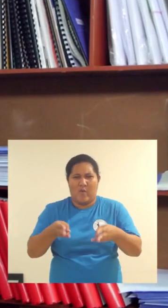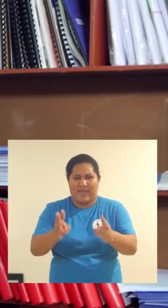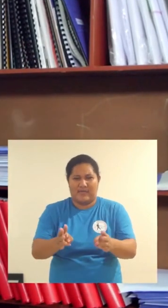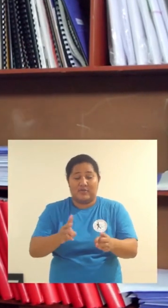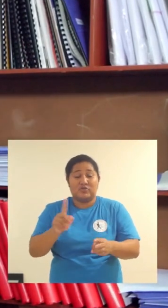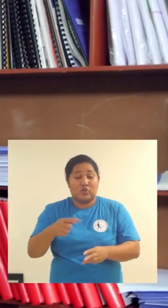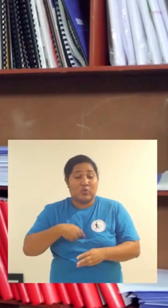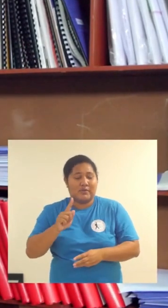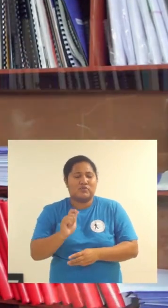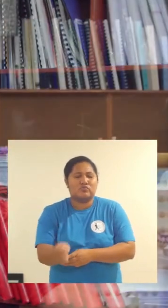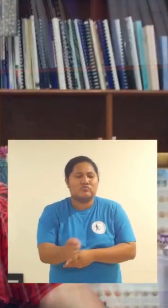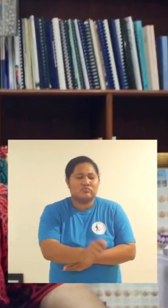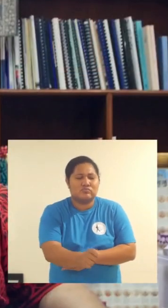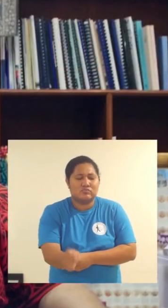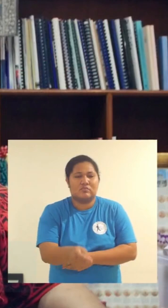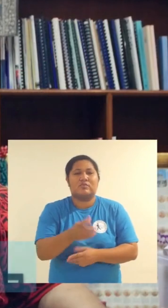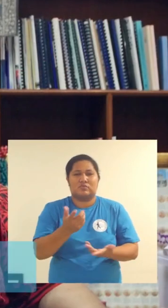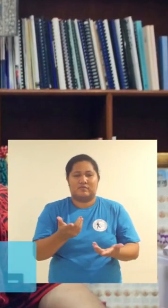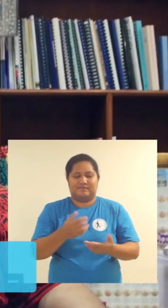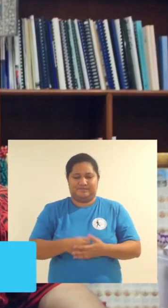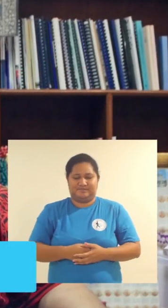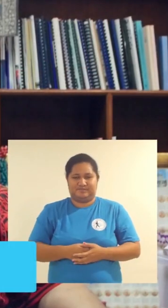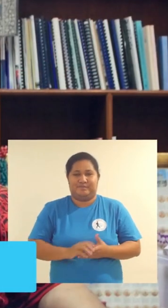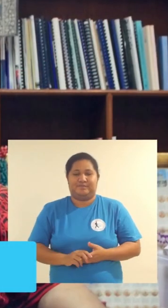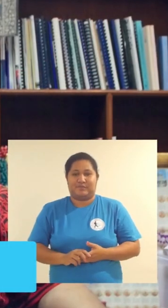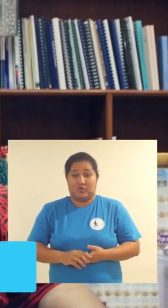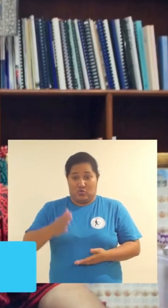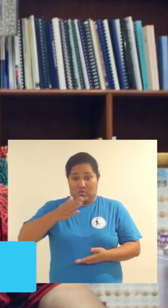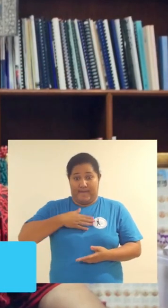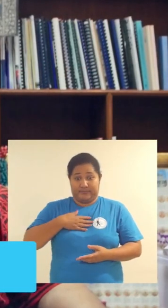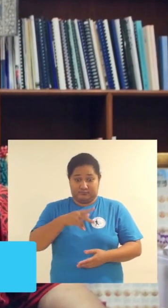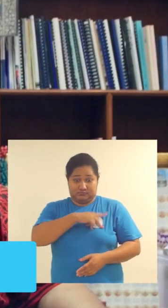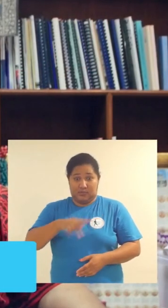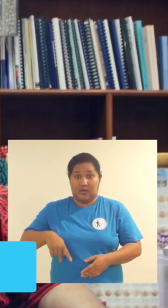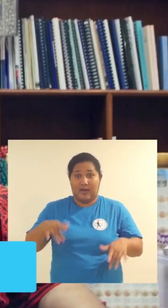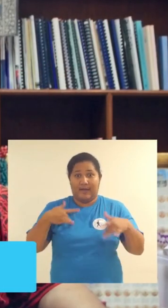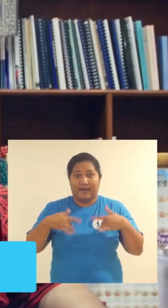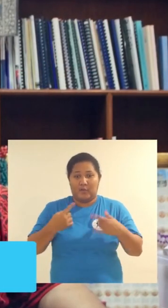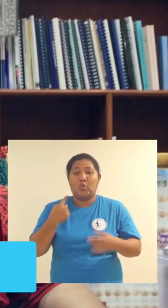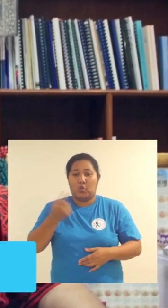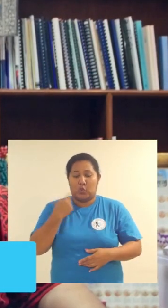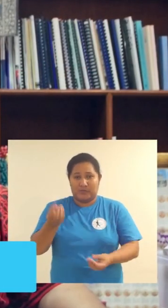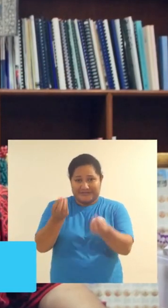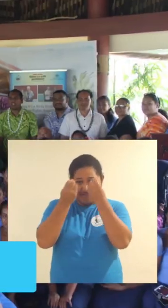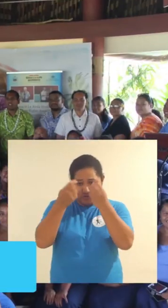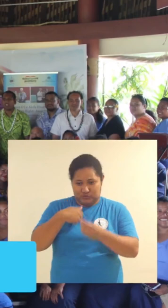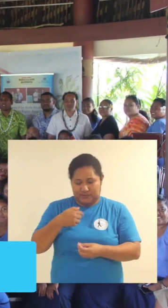way you know my job for my head to general or I and I was with